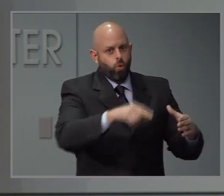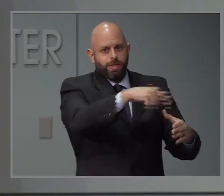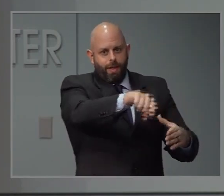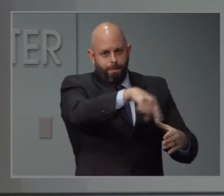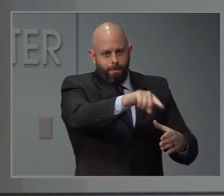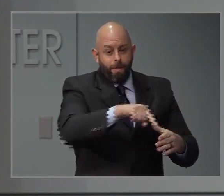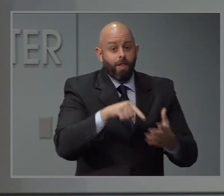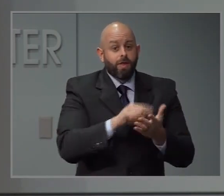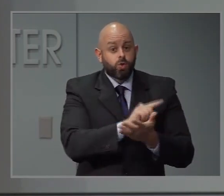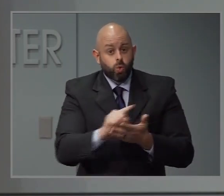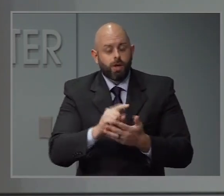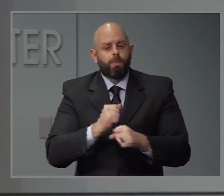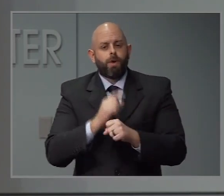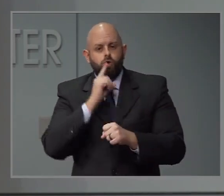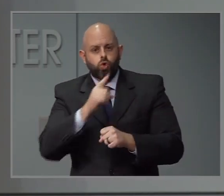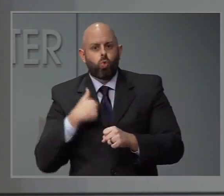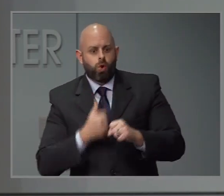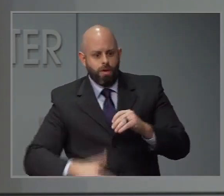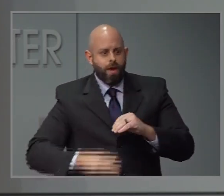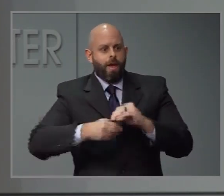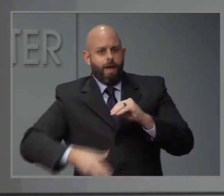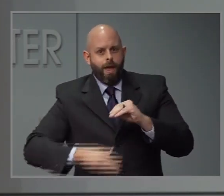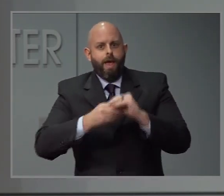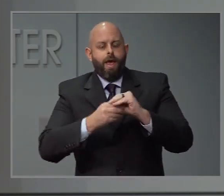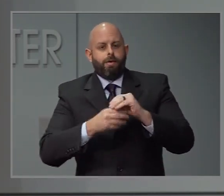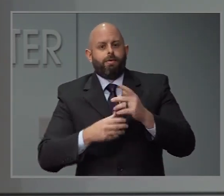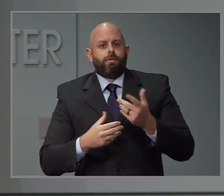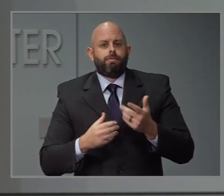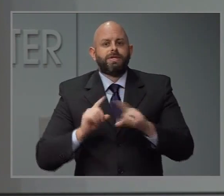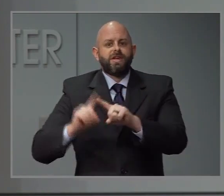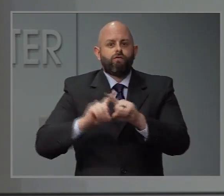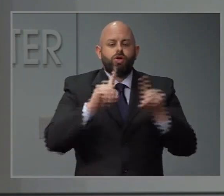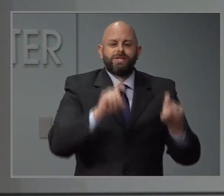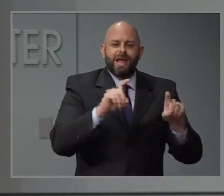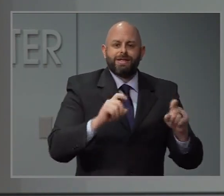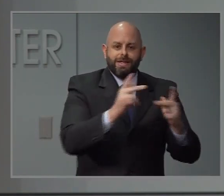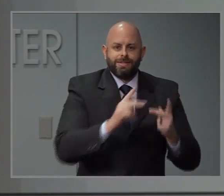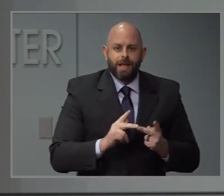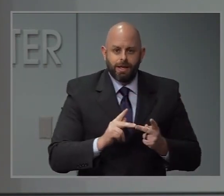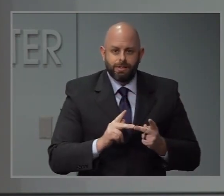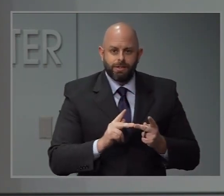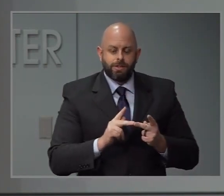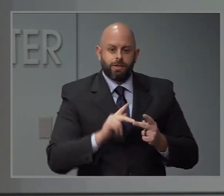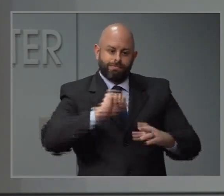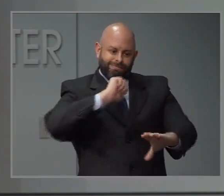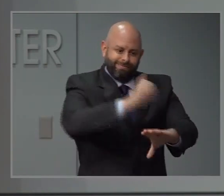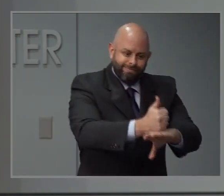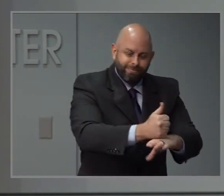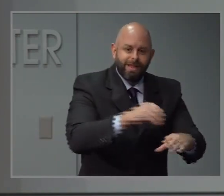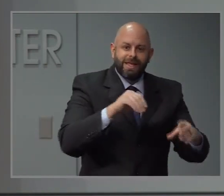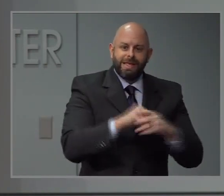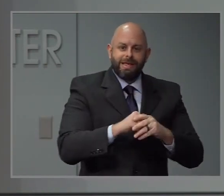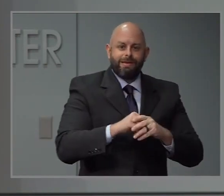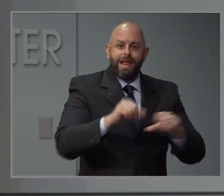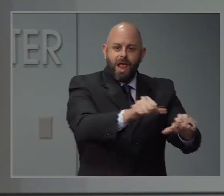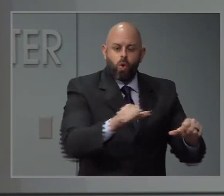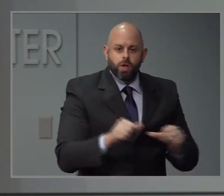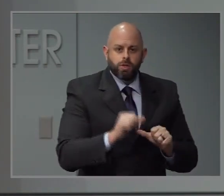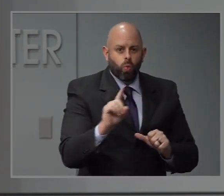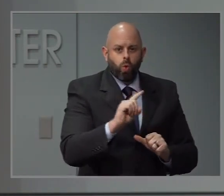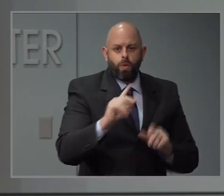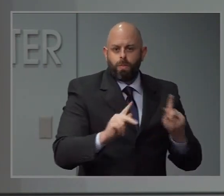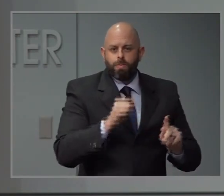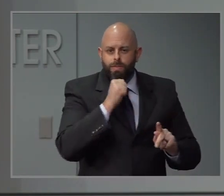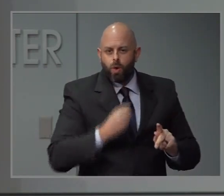is to make sure that we are standing up additional community sites that focused on our communities of color. So that's really our focus in